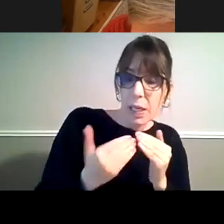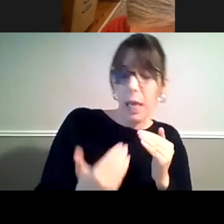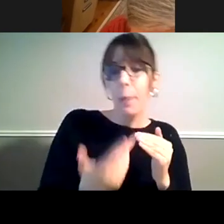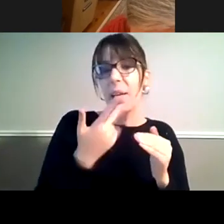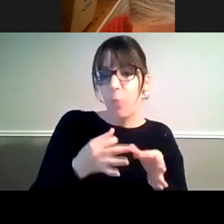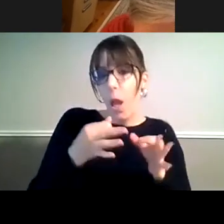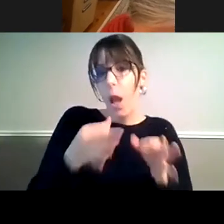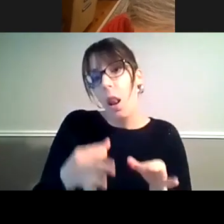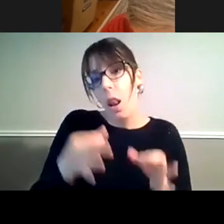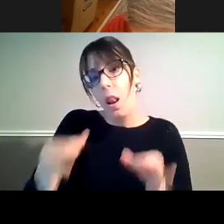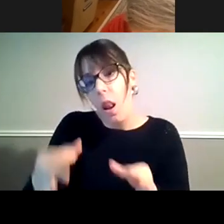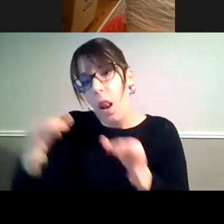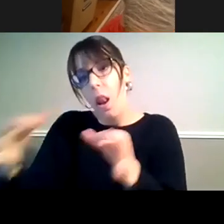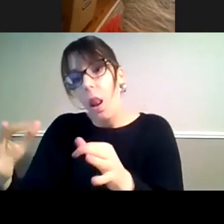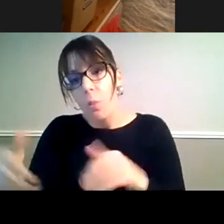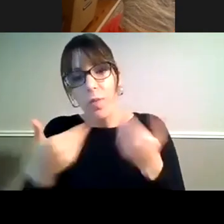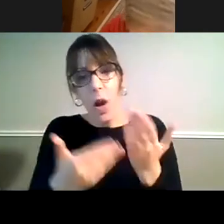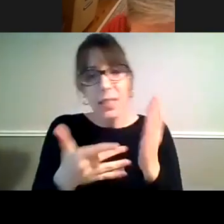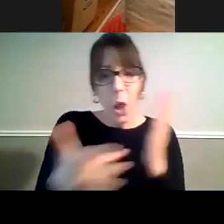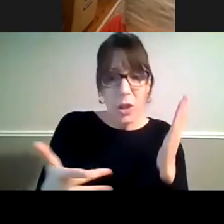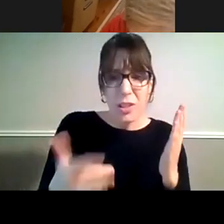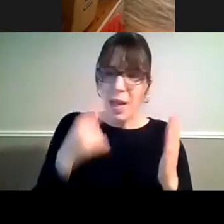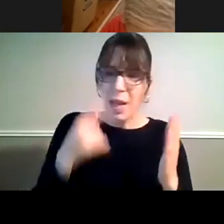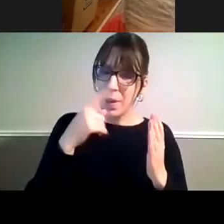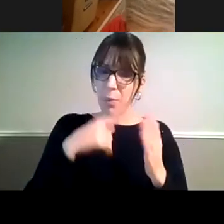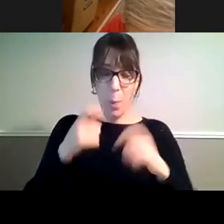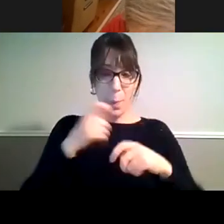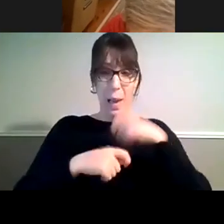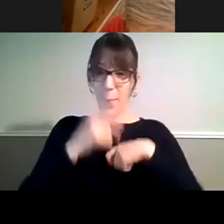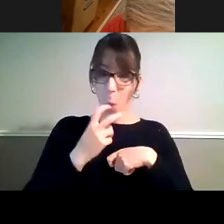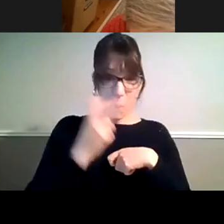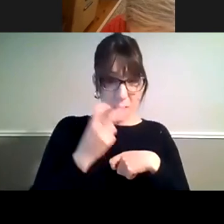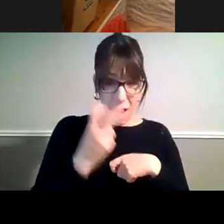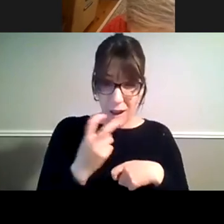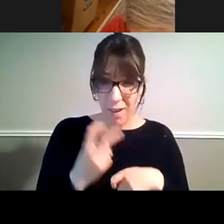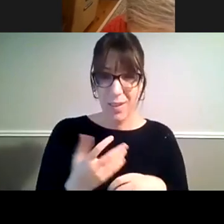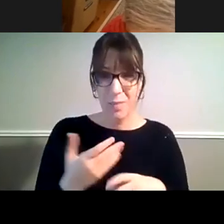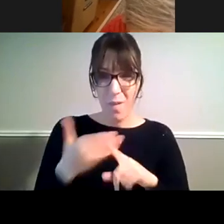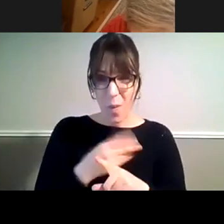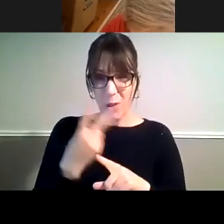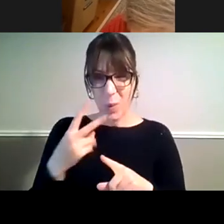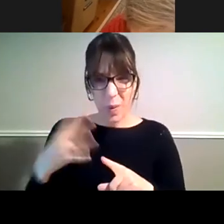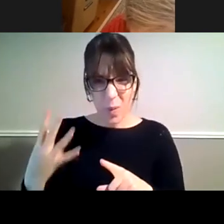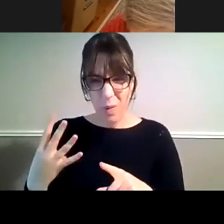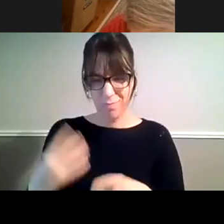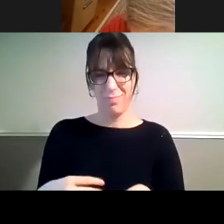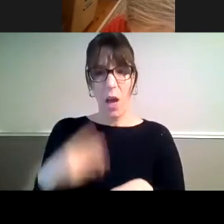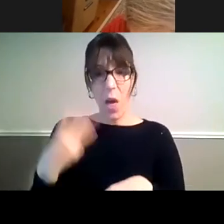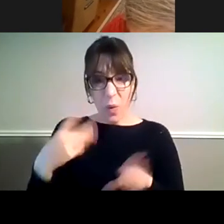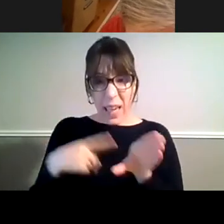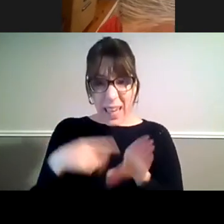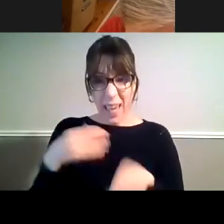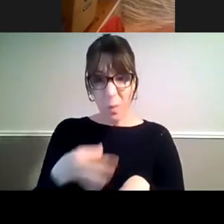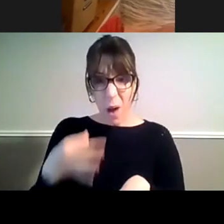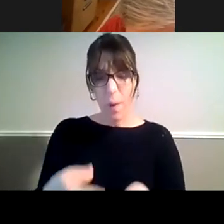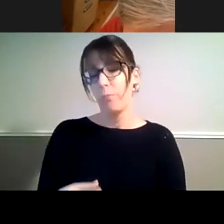longer delays, people get older by the day. We all do. I just think three years is way too far. It's too far